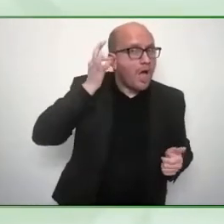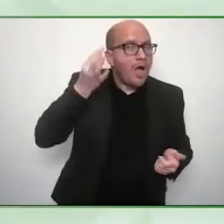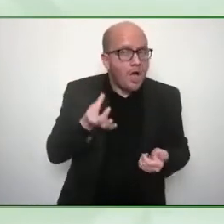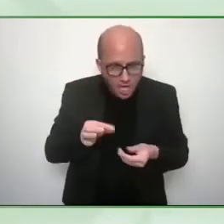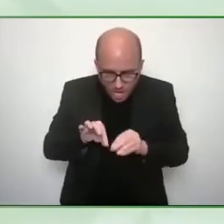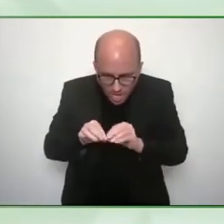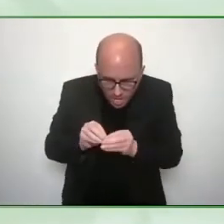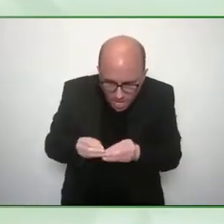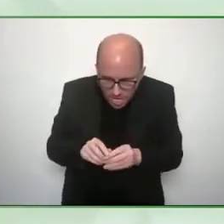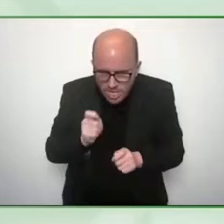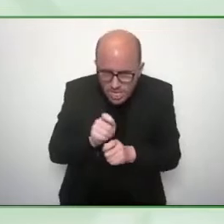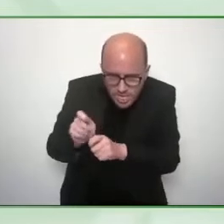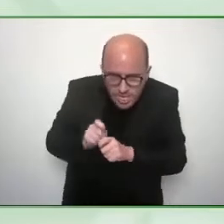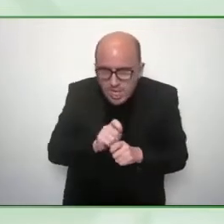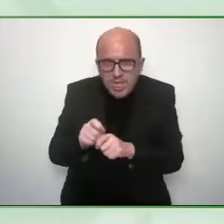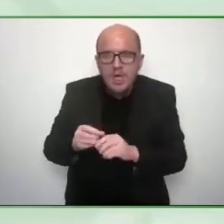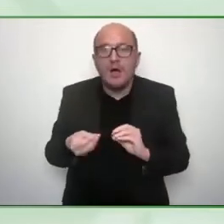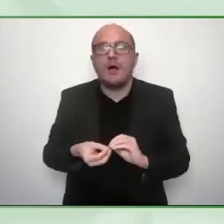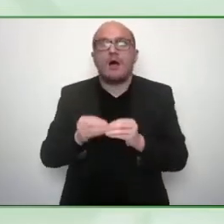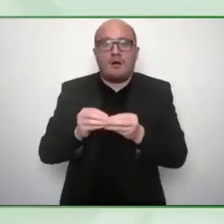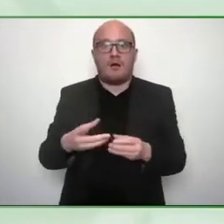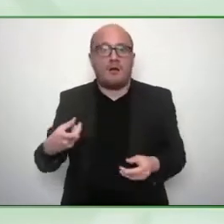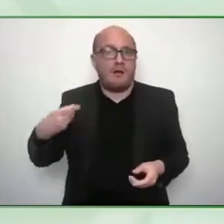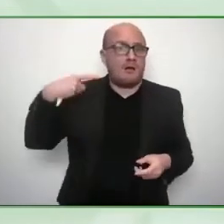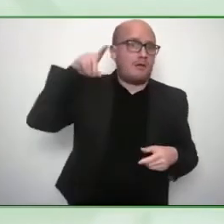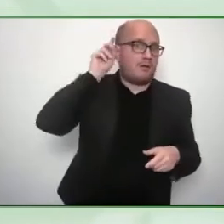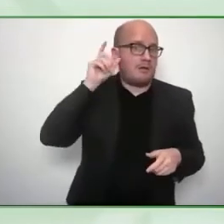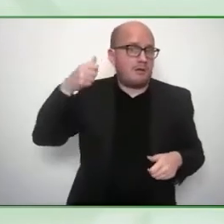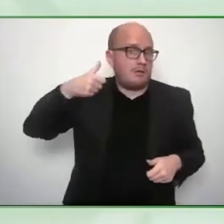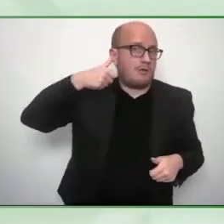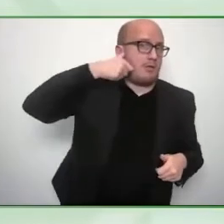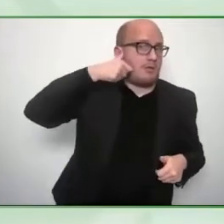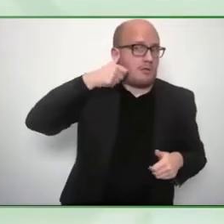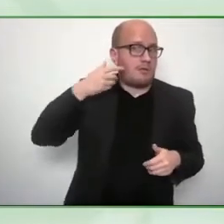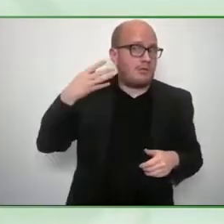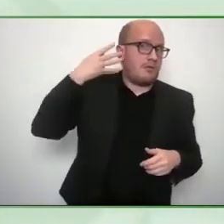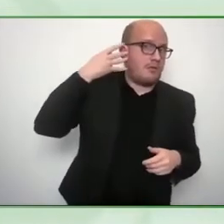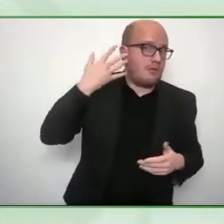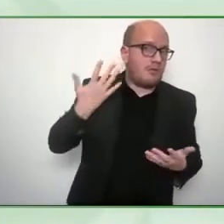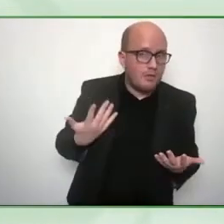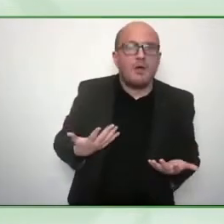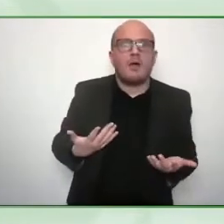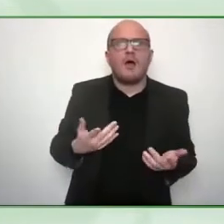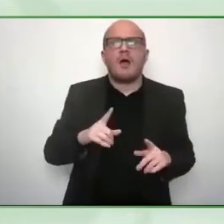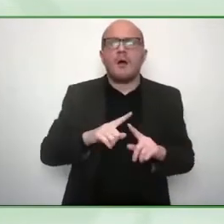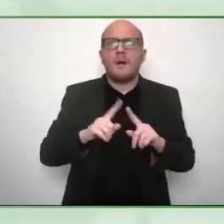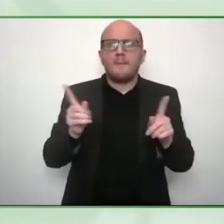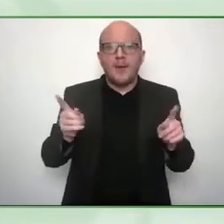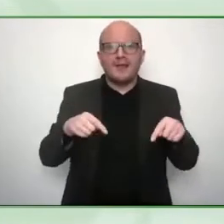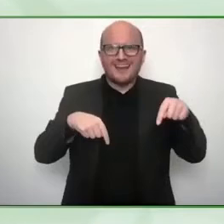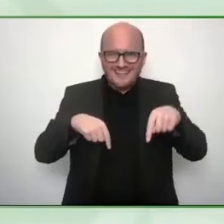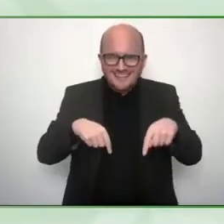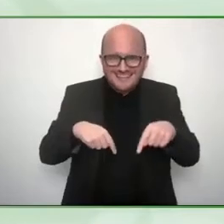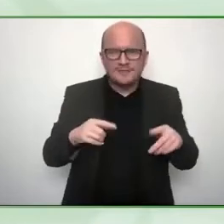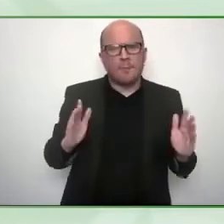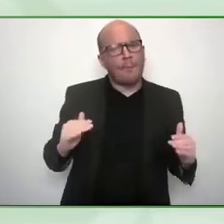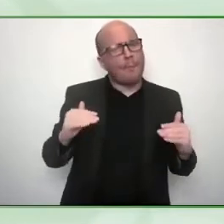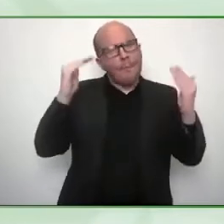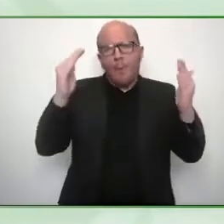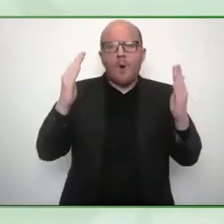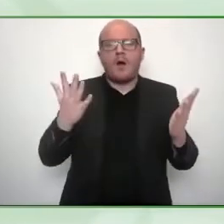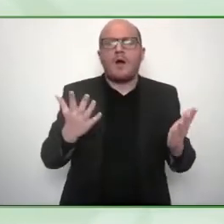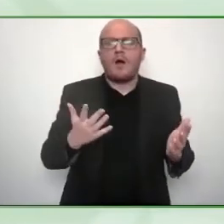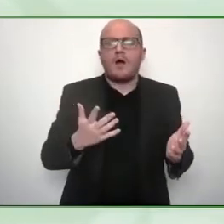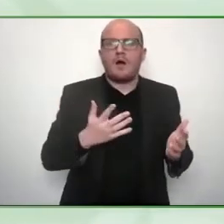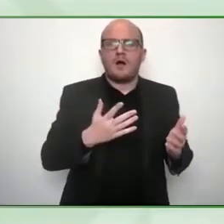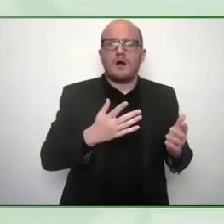the billionaire manufacturers but this is actually taking very high quality devices that are um you know on